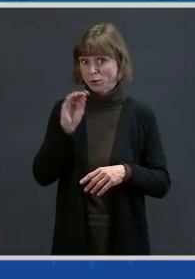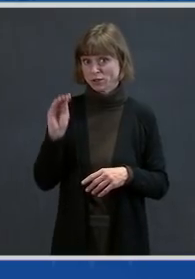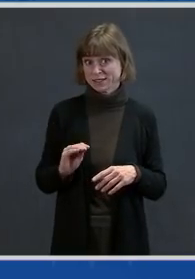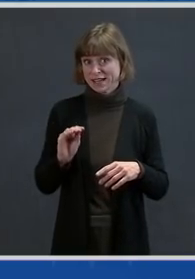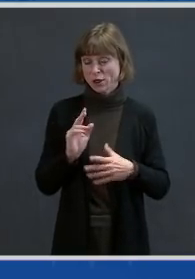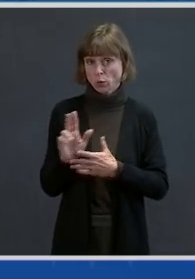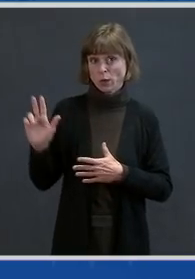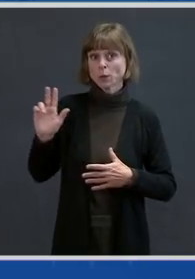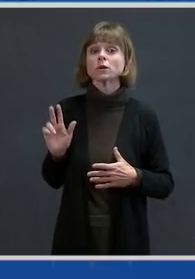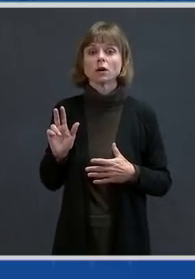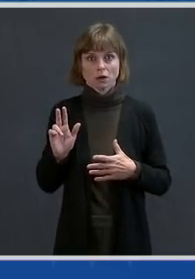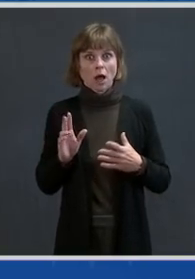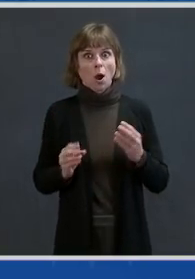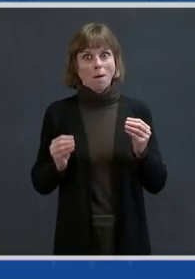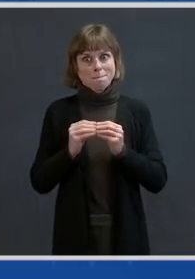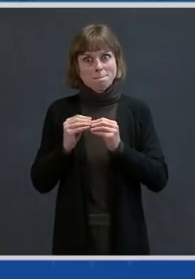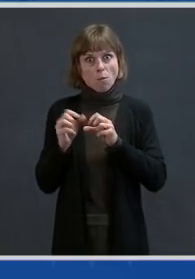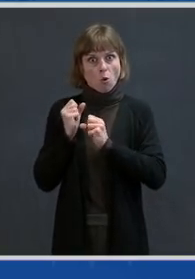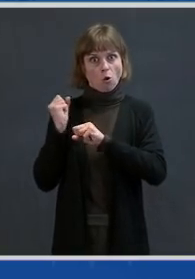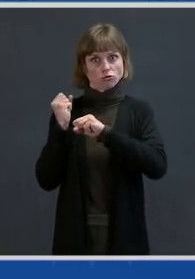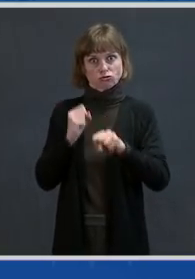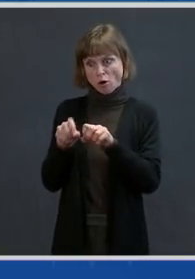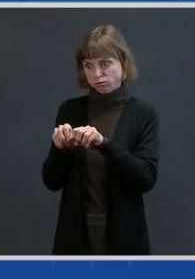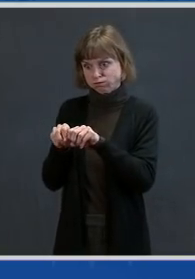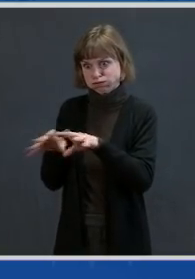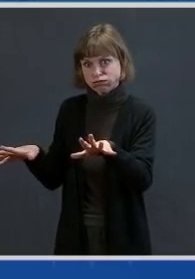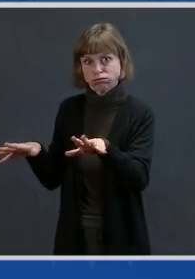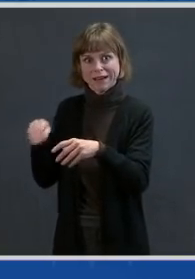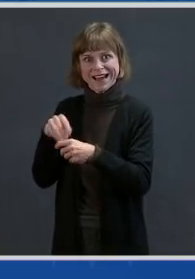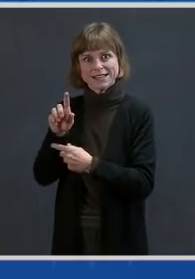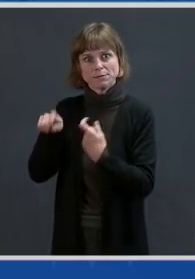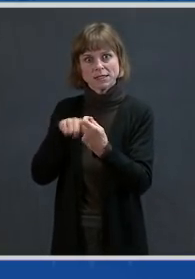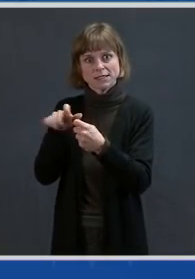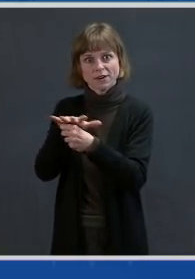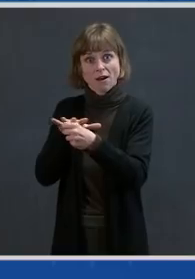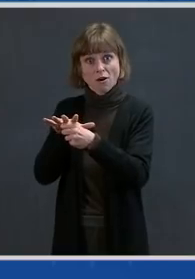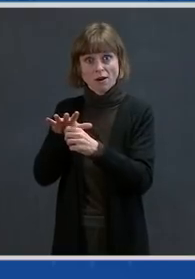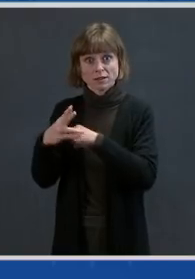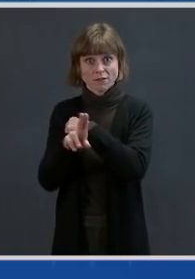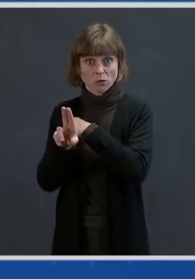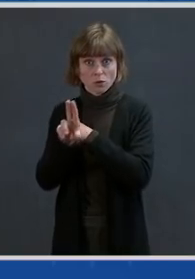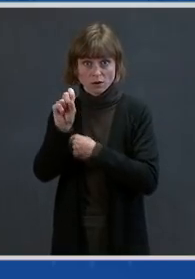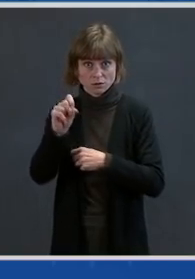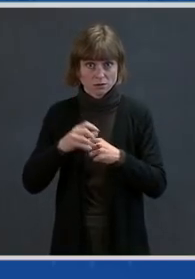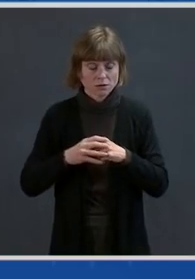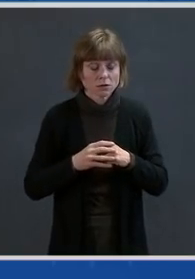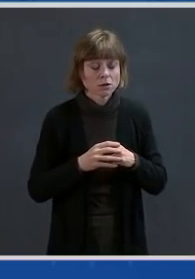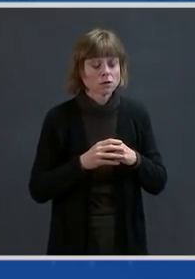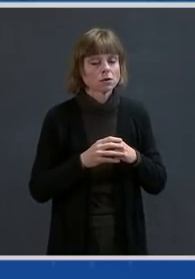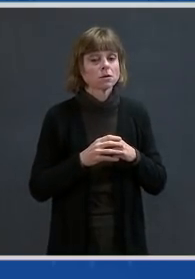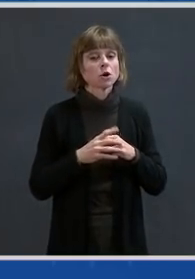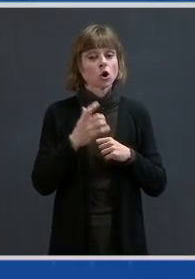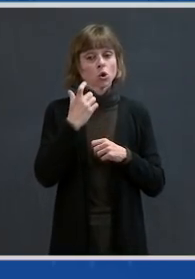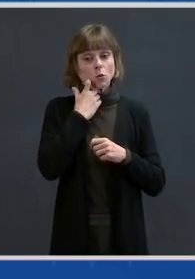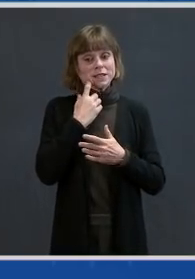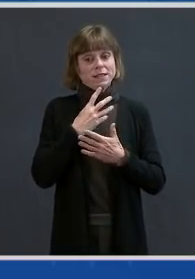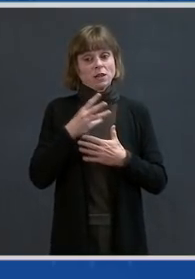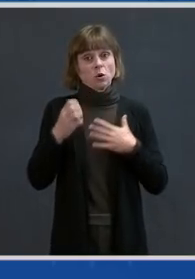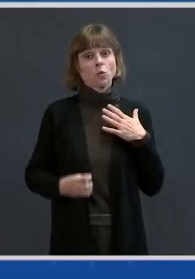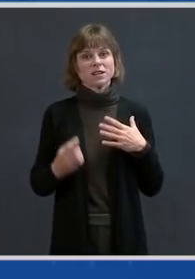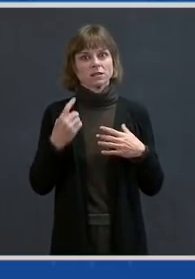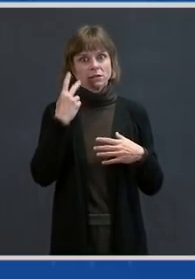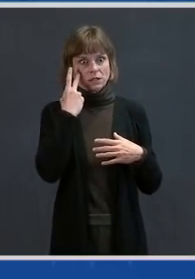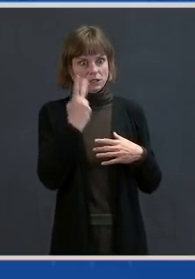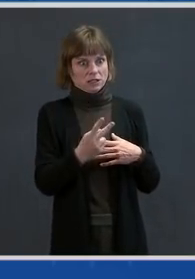even higher in certain areas of the country. And earlier this week, new research came out about additional emerging variants in New York,